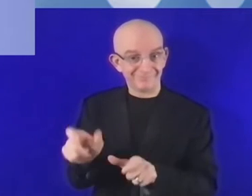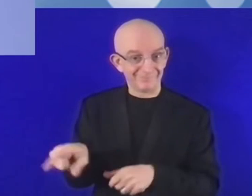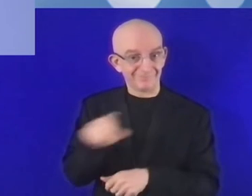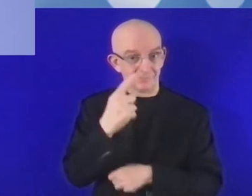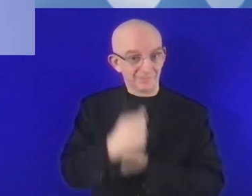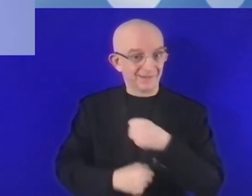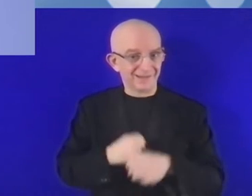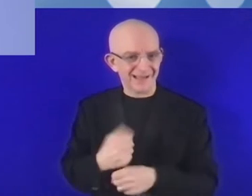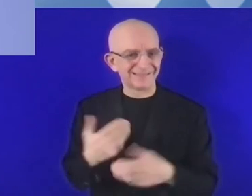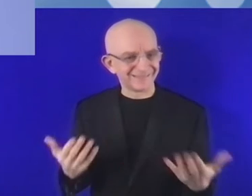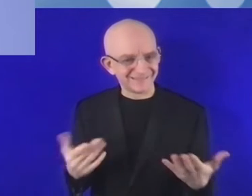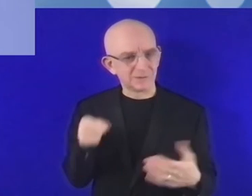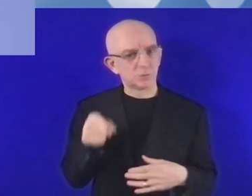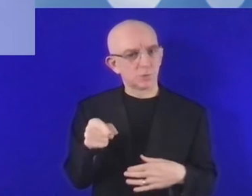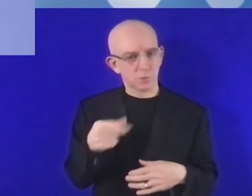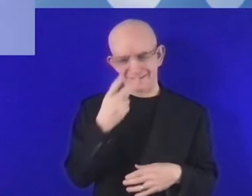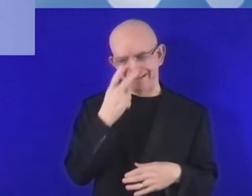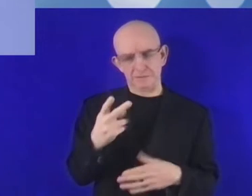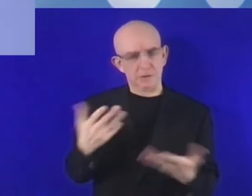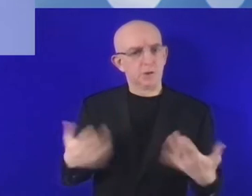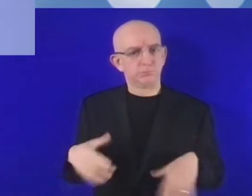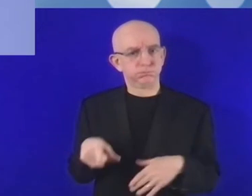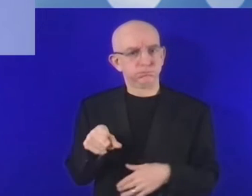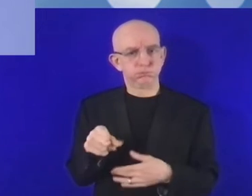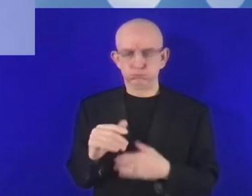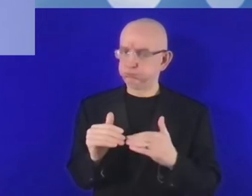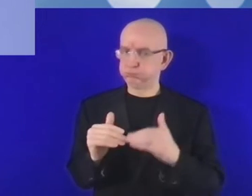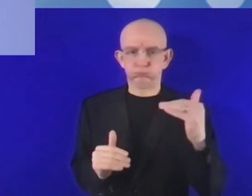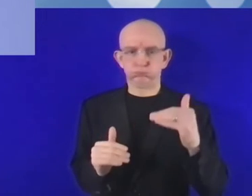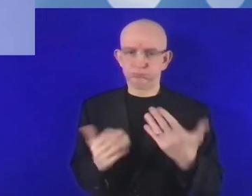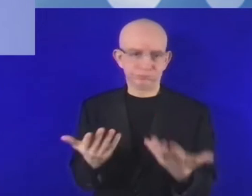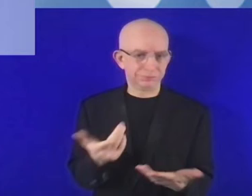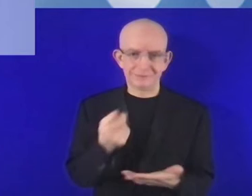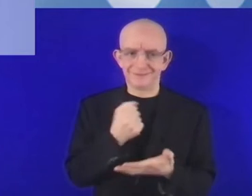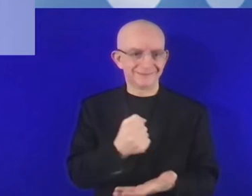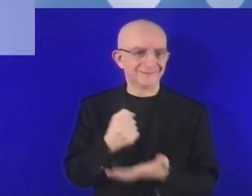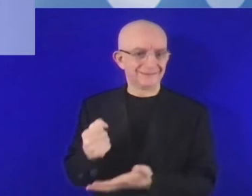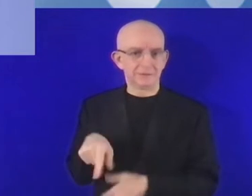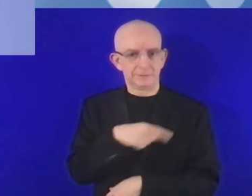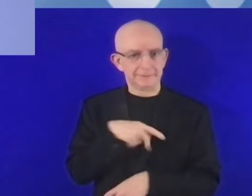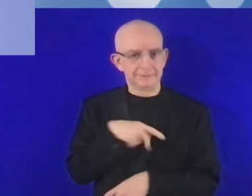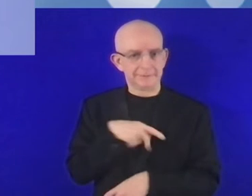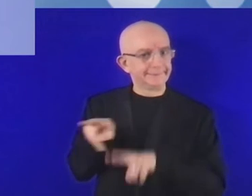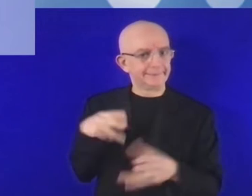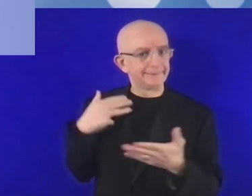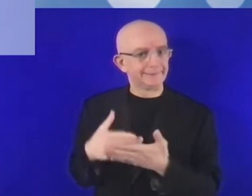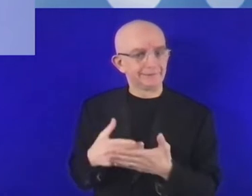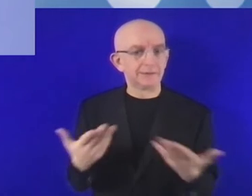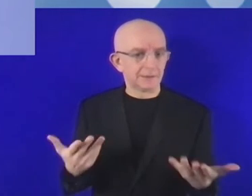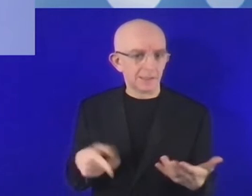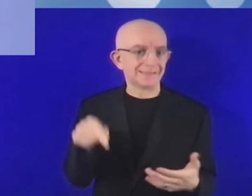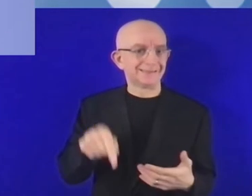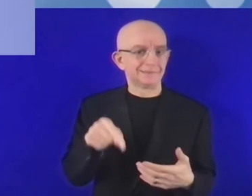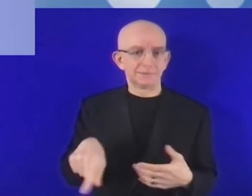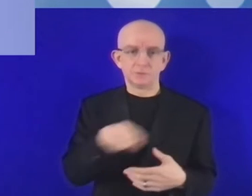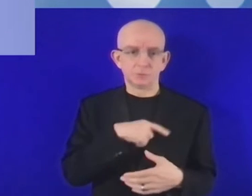obvious that demand for green technologies and digitally enabled products and services will be important growth